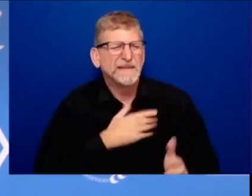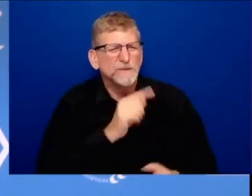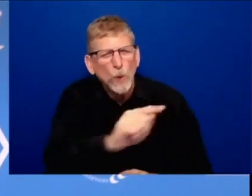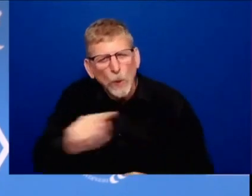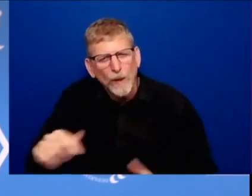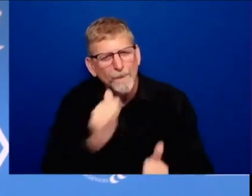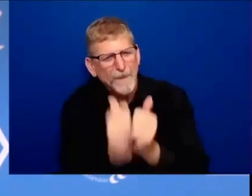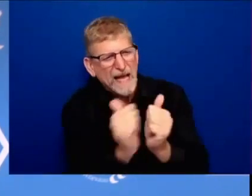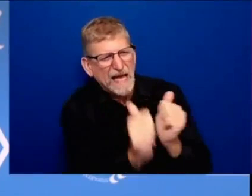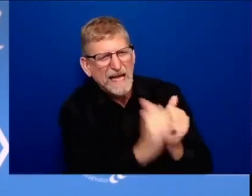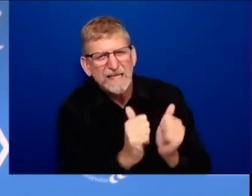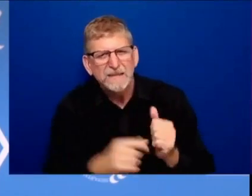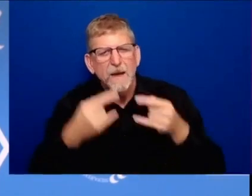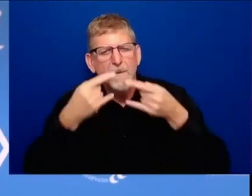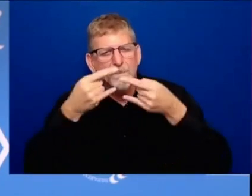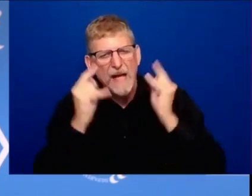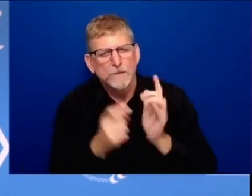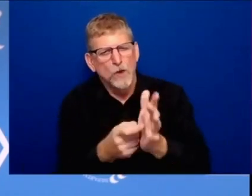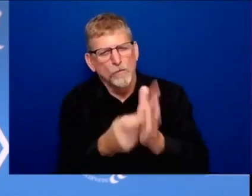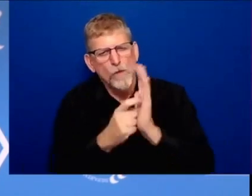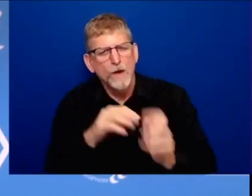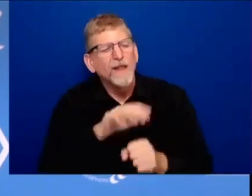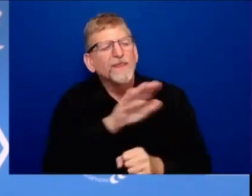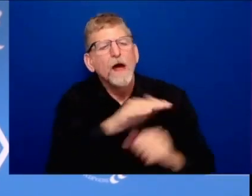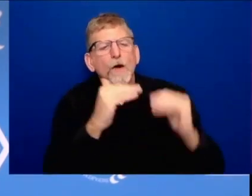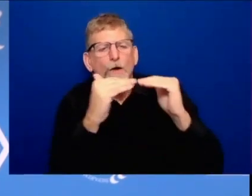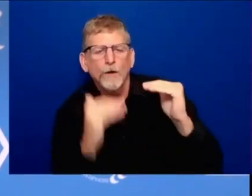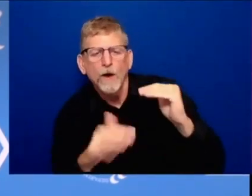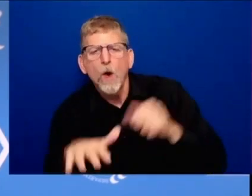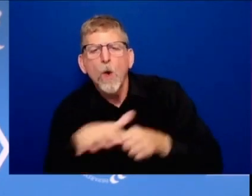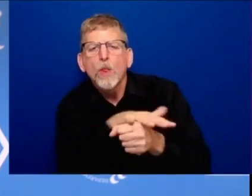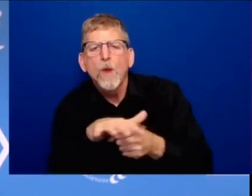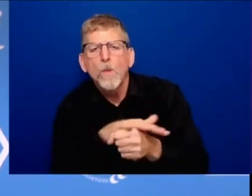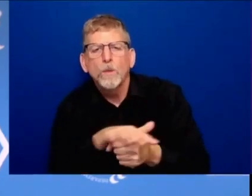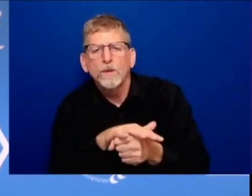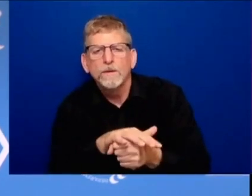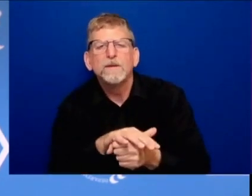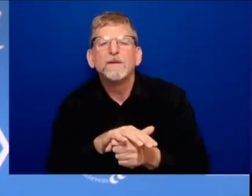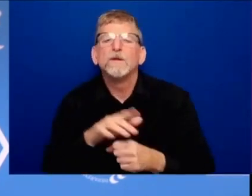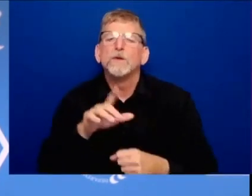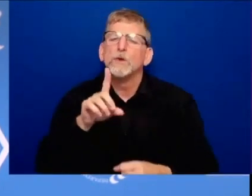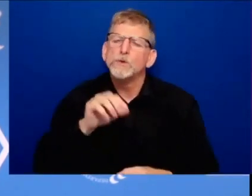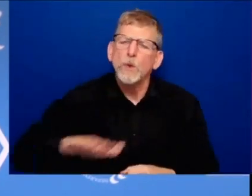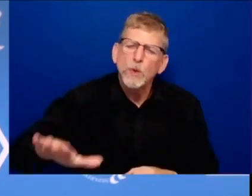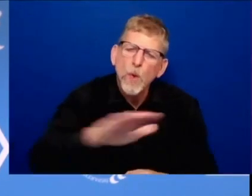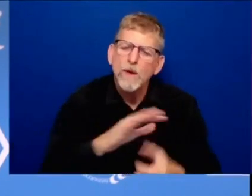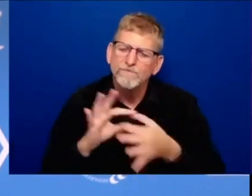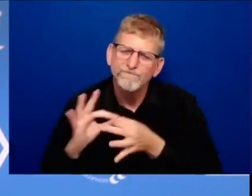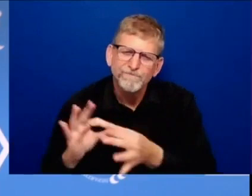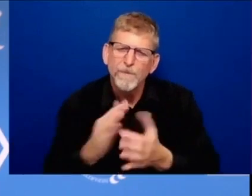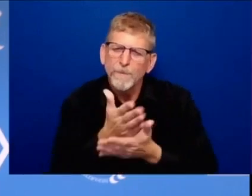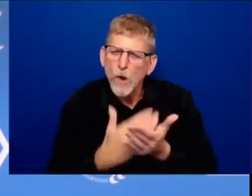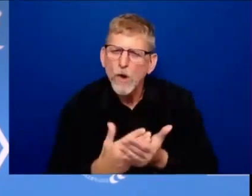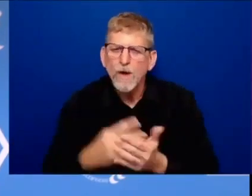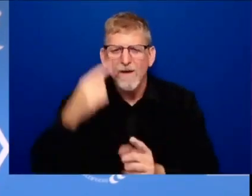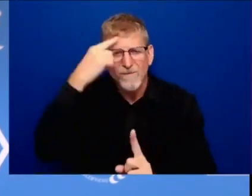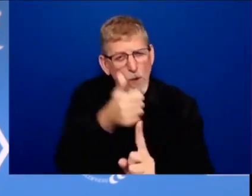to do their part for themselves their loved ones and yes for their country